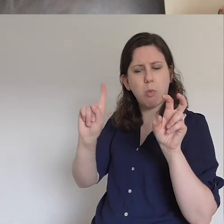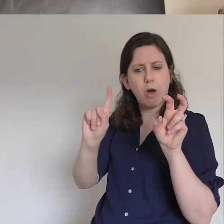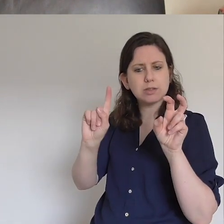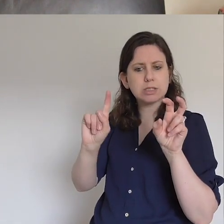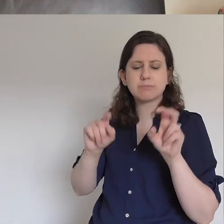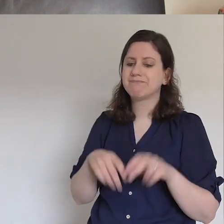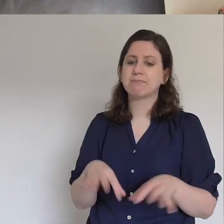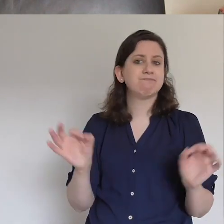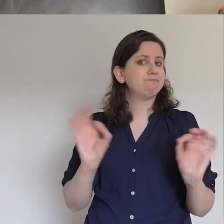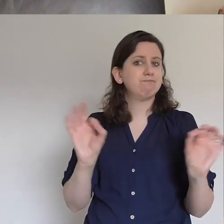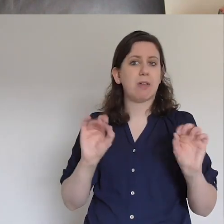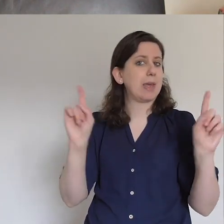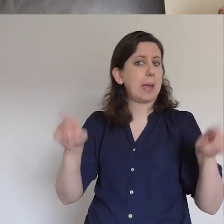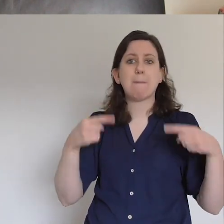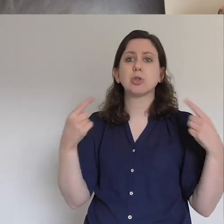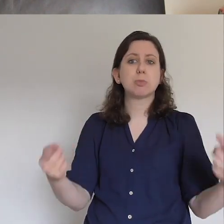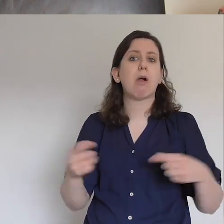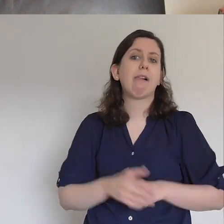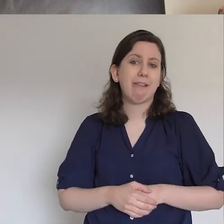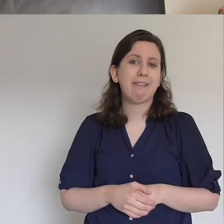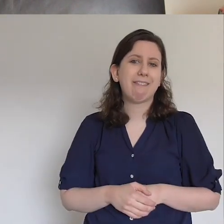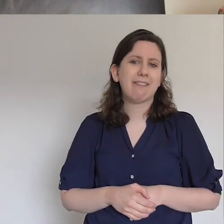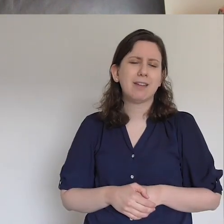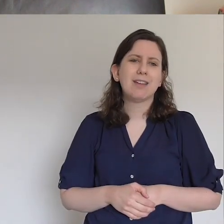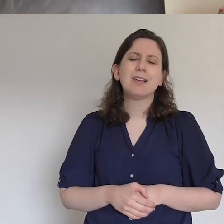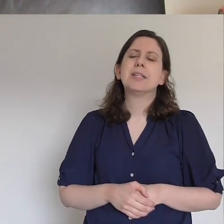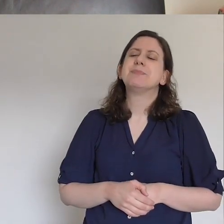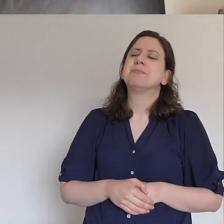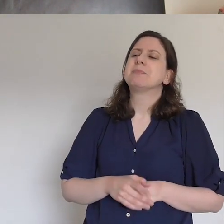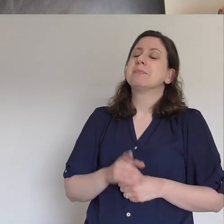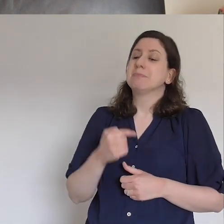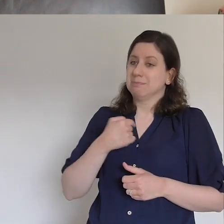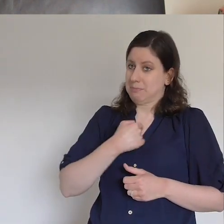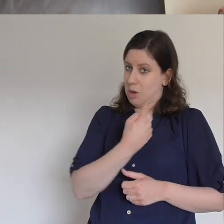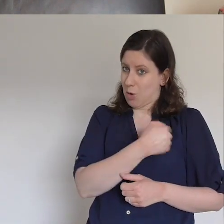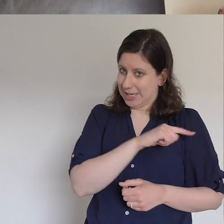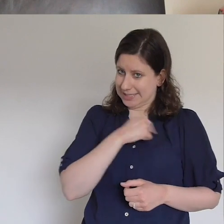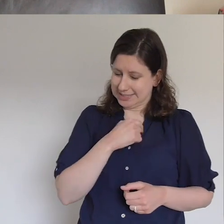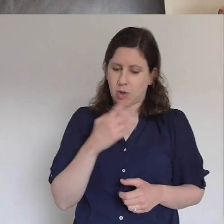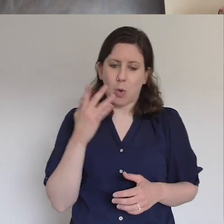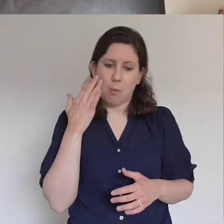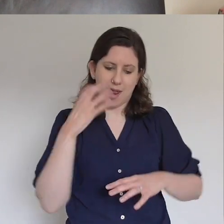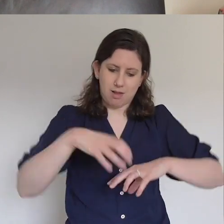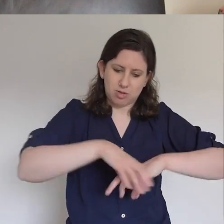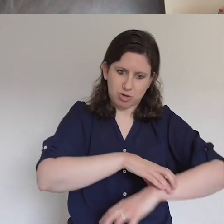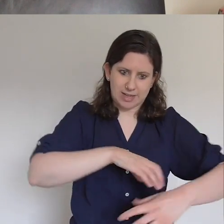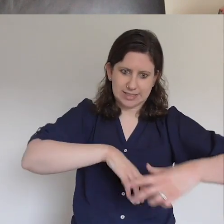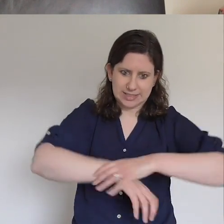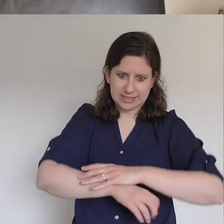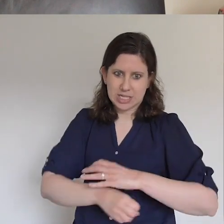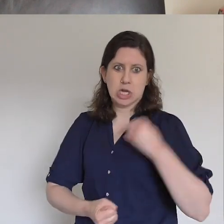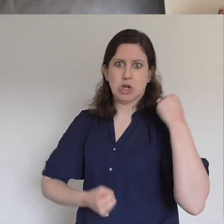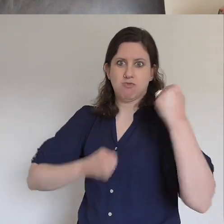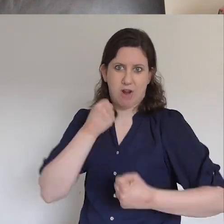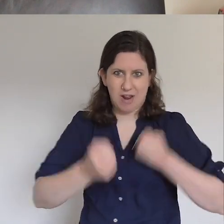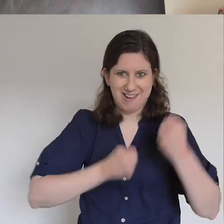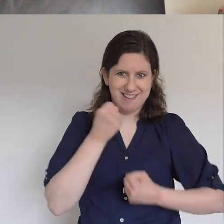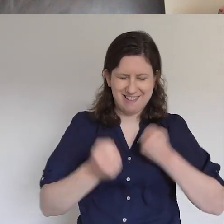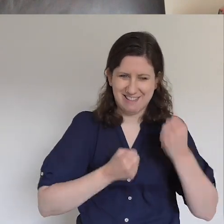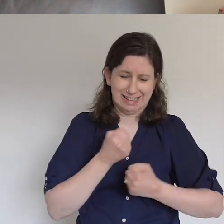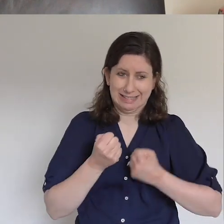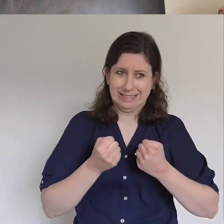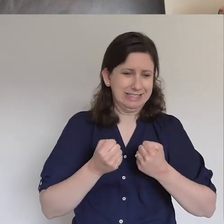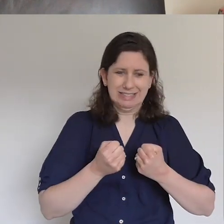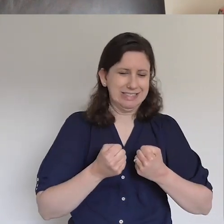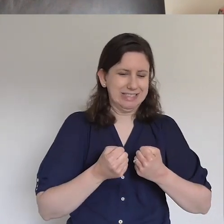nothing. Yeah. Now, I'll be honest with you. Every time you put this body in those shoes, that proves to be false marketing. There is much that is impossible